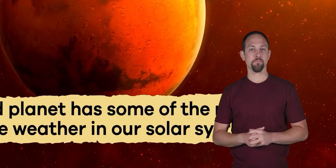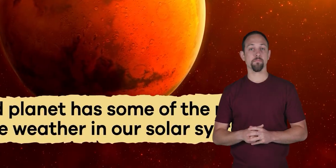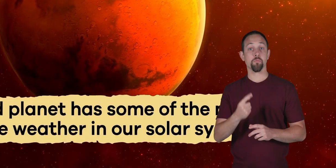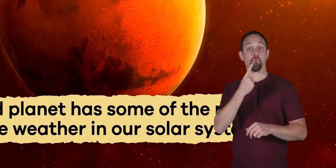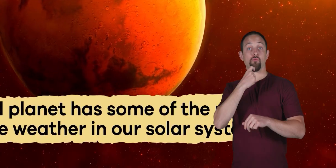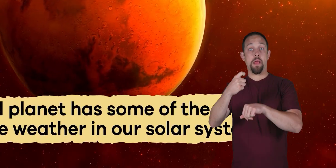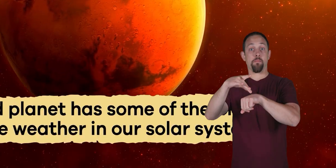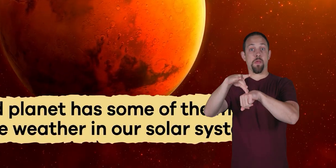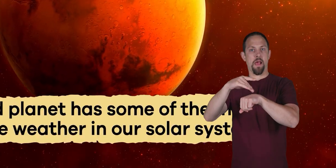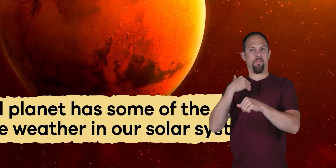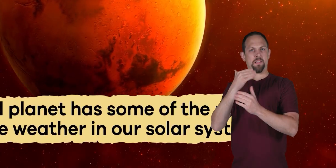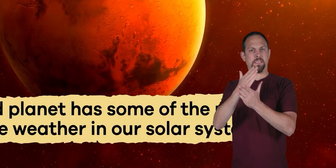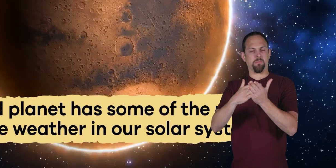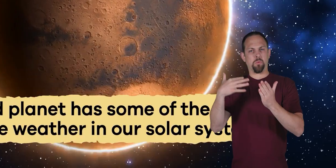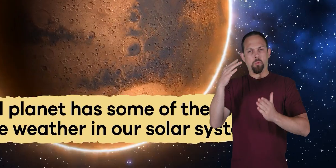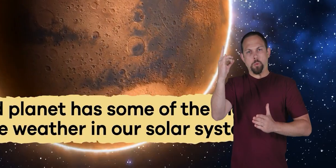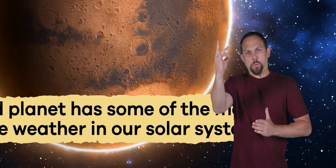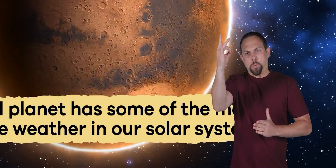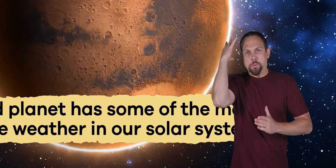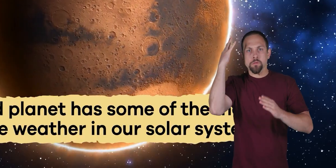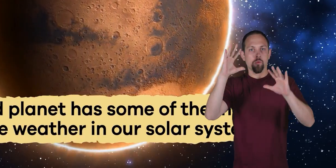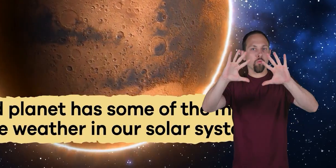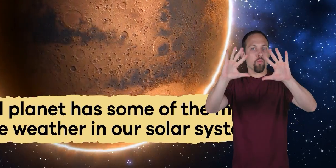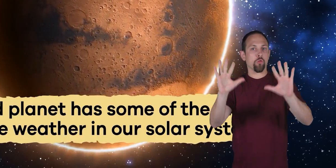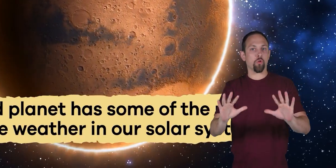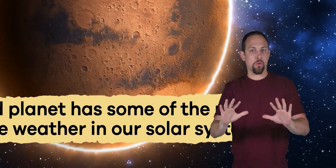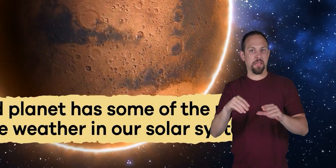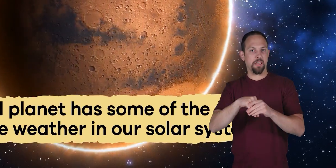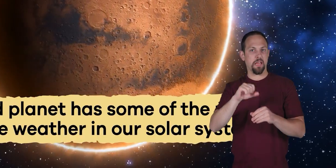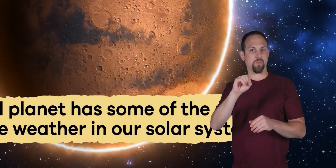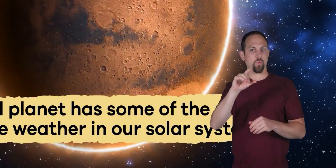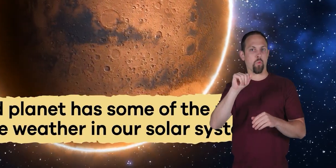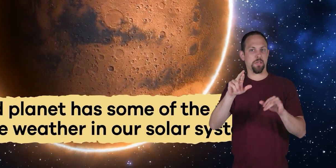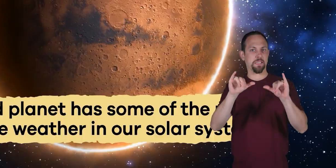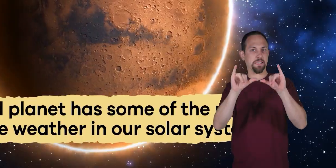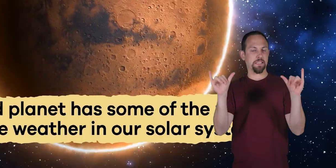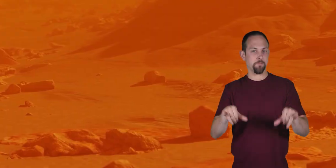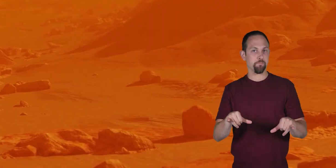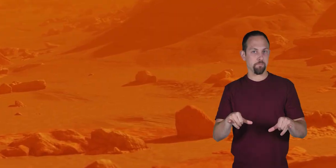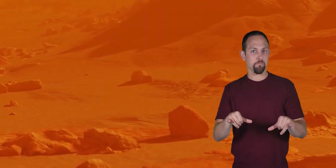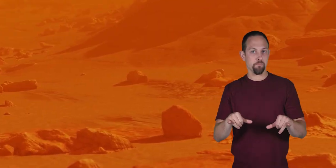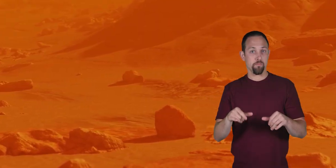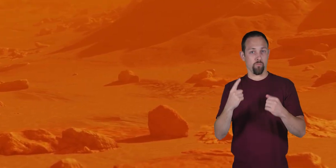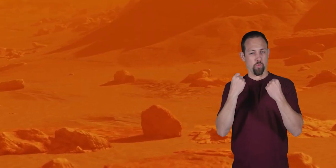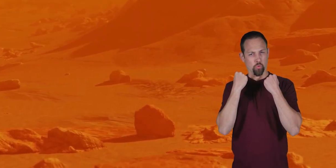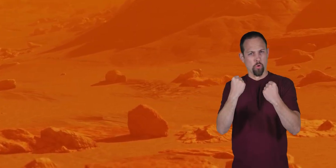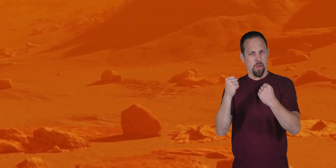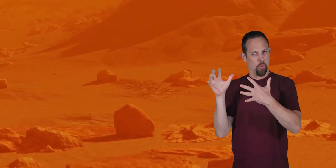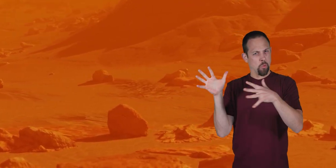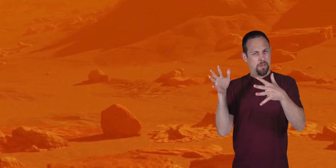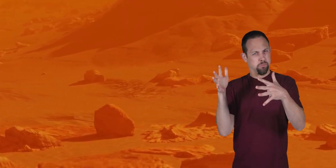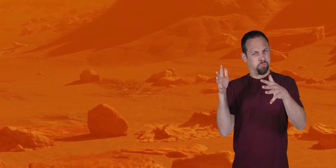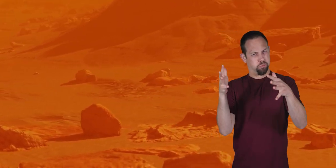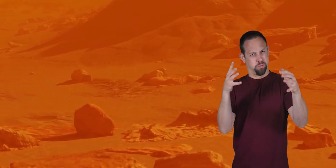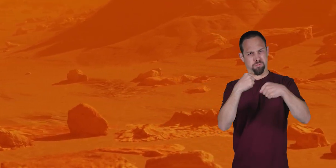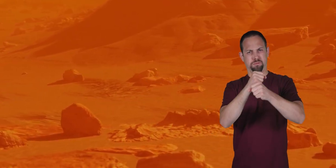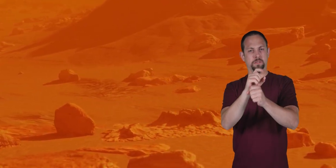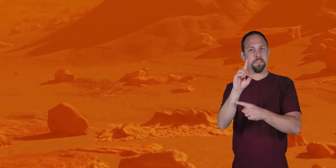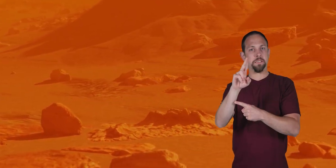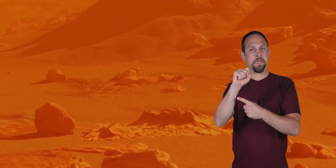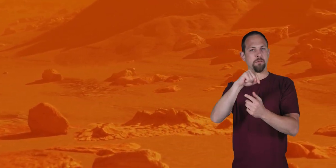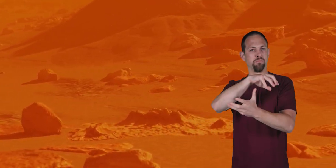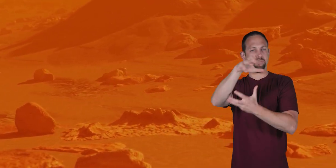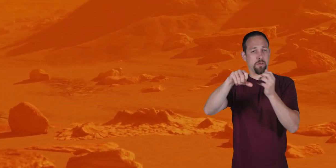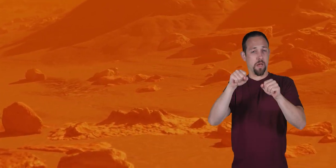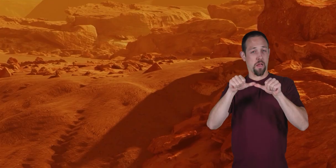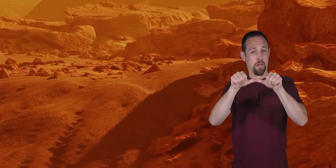red planet has some of the most extreme weather in our solar system. Strong winds create dust storms that last